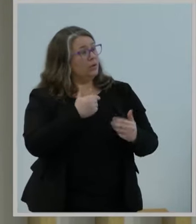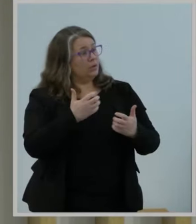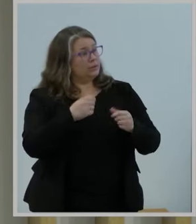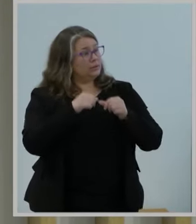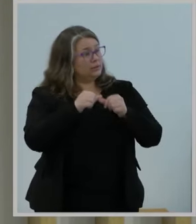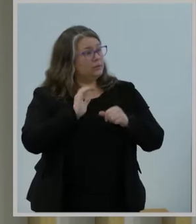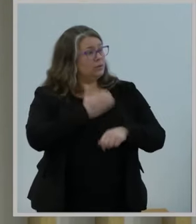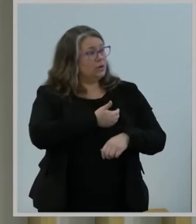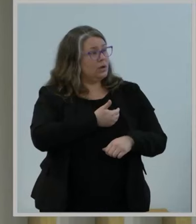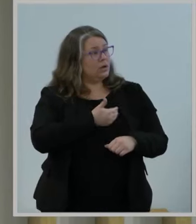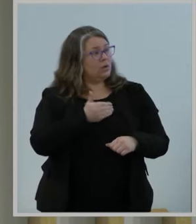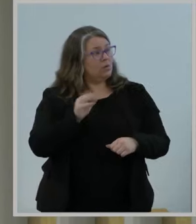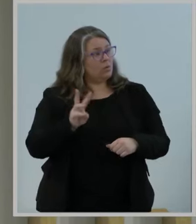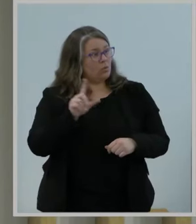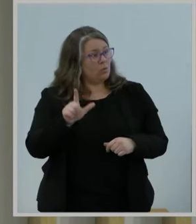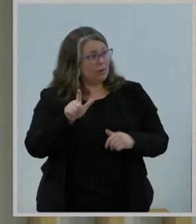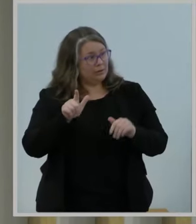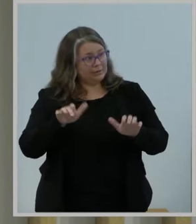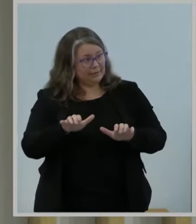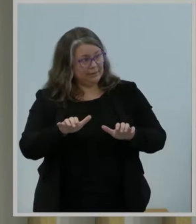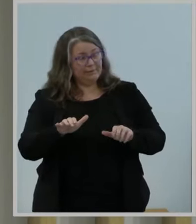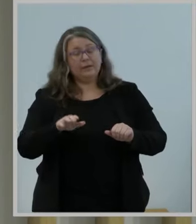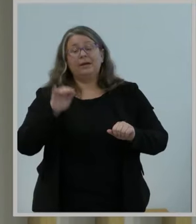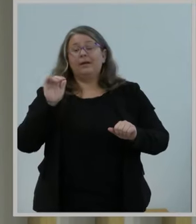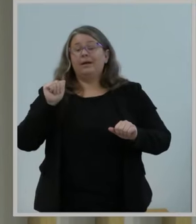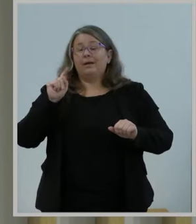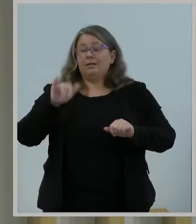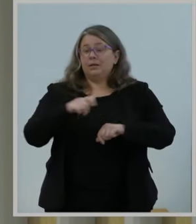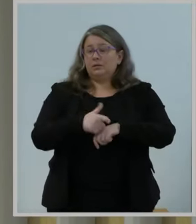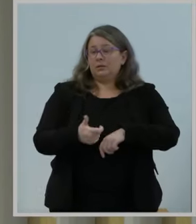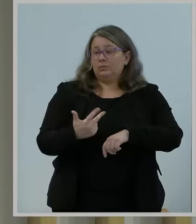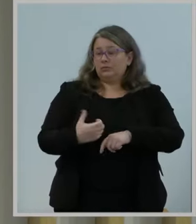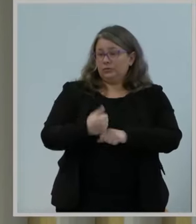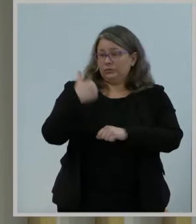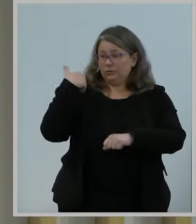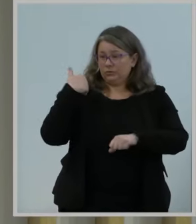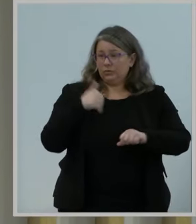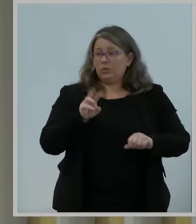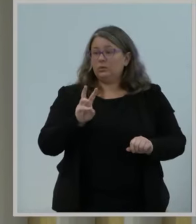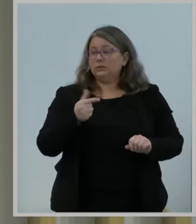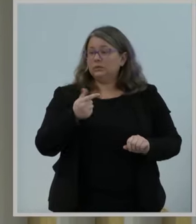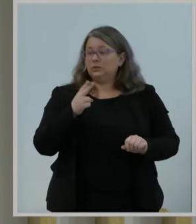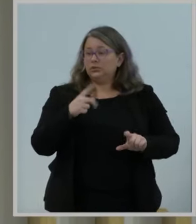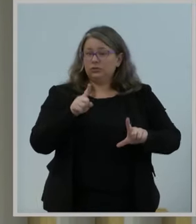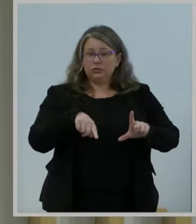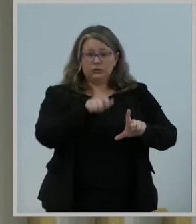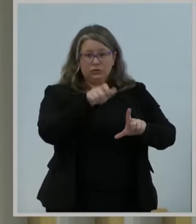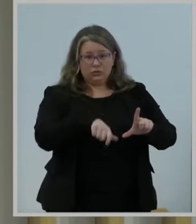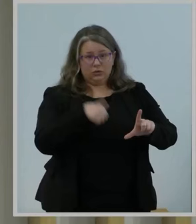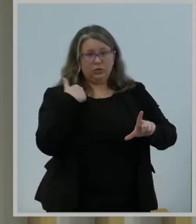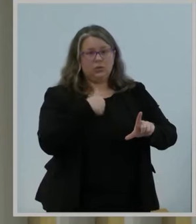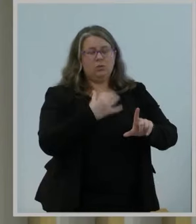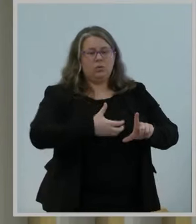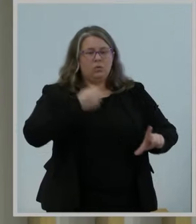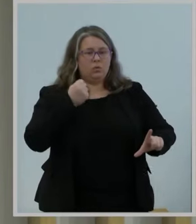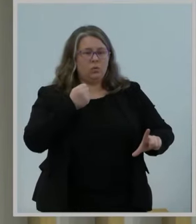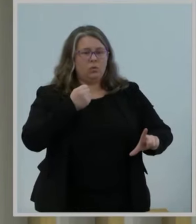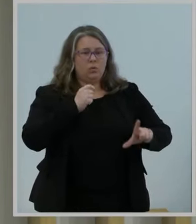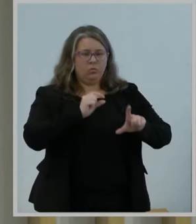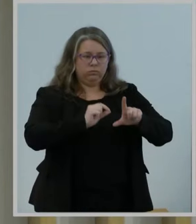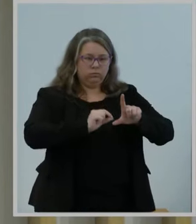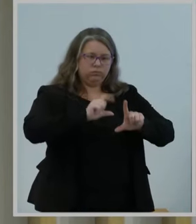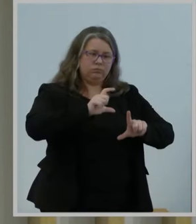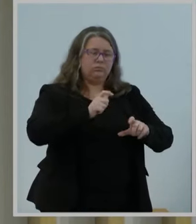large swath of airwaves in the 6 gigahertz band. This was the right thing to do. Because as fiber, cable, and commercial